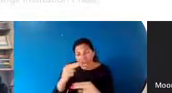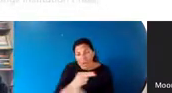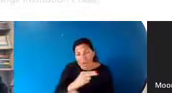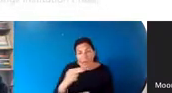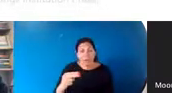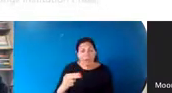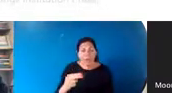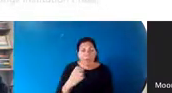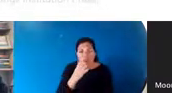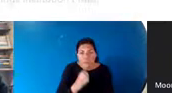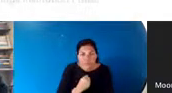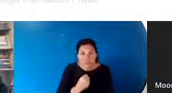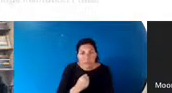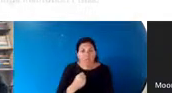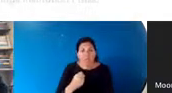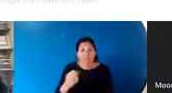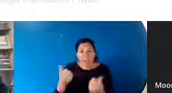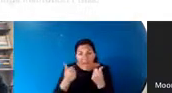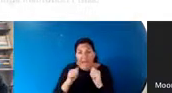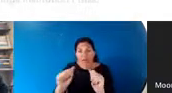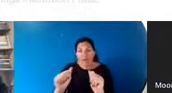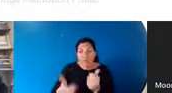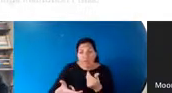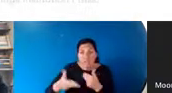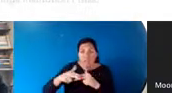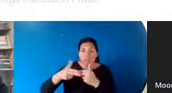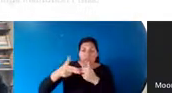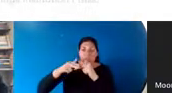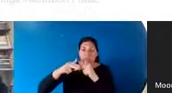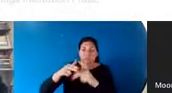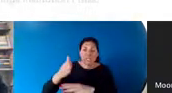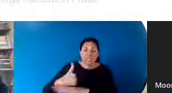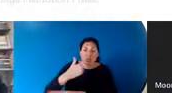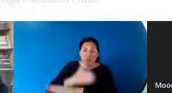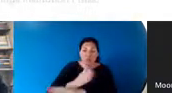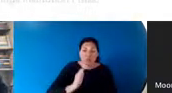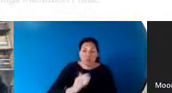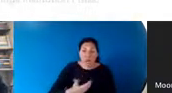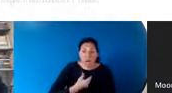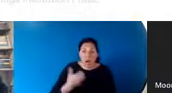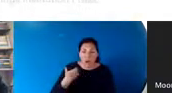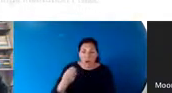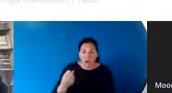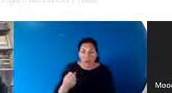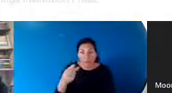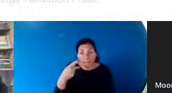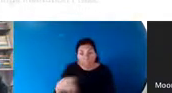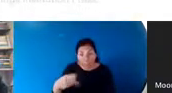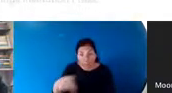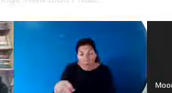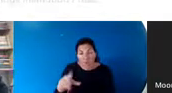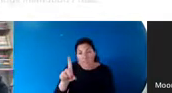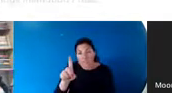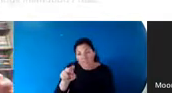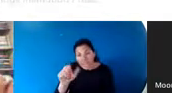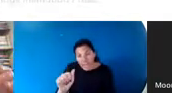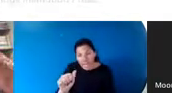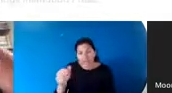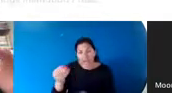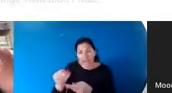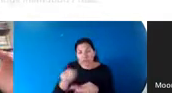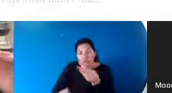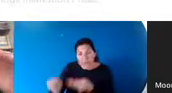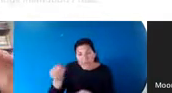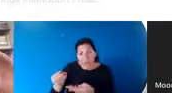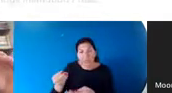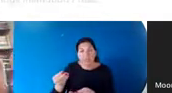security. These are all efforts that improve the world around us, that improve health. In the purple, you have medicine, antibiotics, DNA, genomics, transplants, etc. In